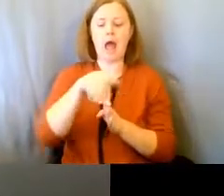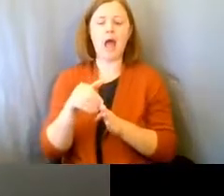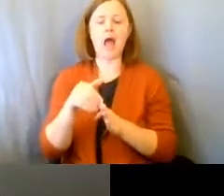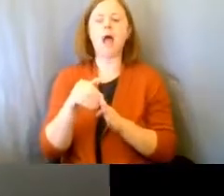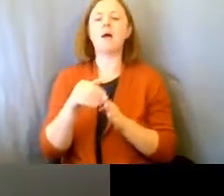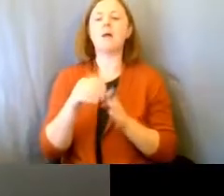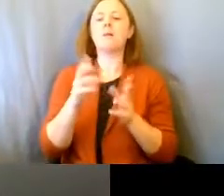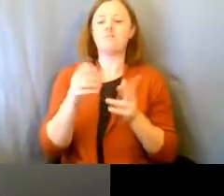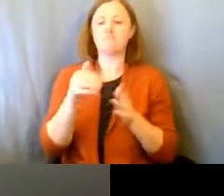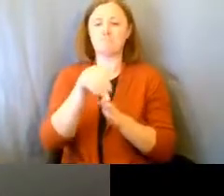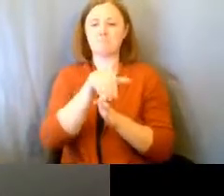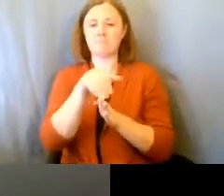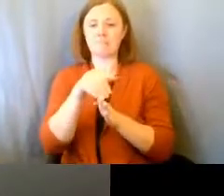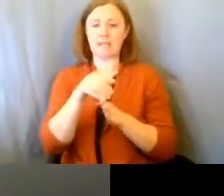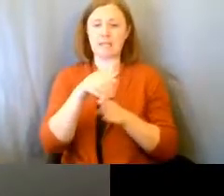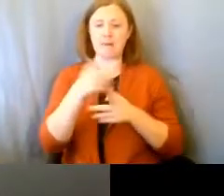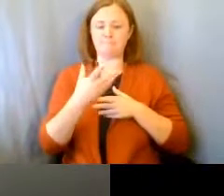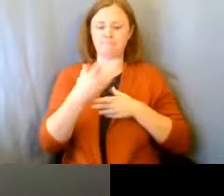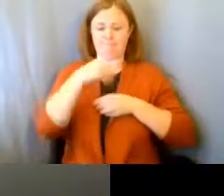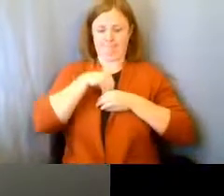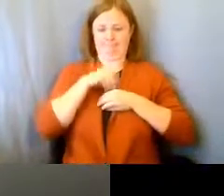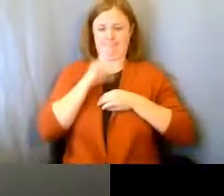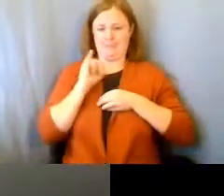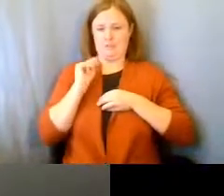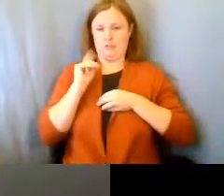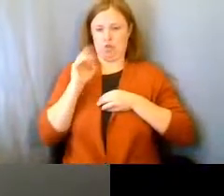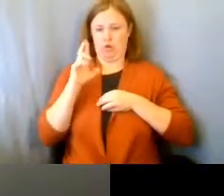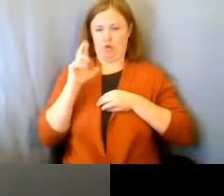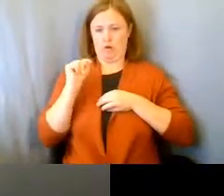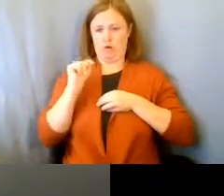on the line between an introvert and an extrovert.